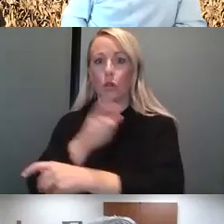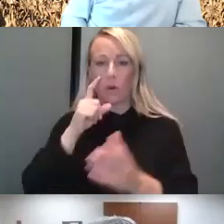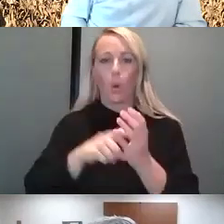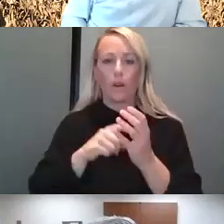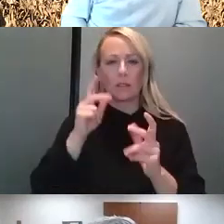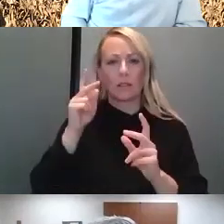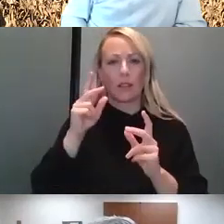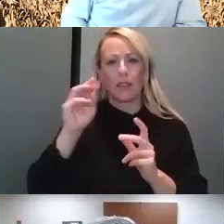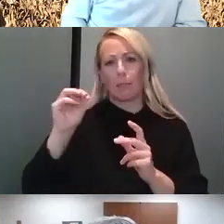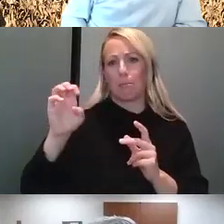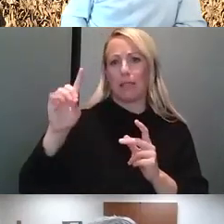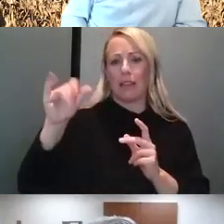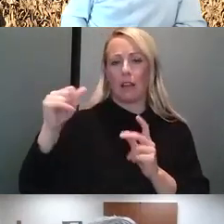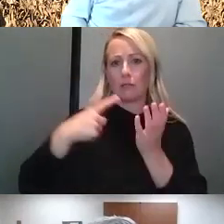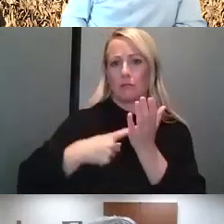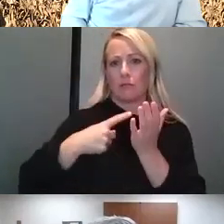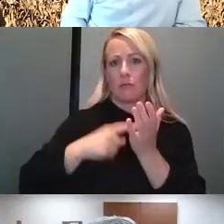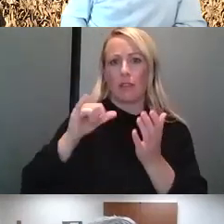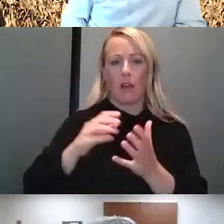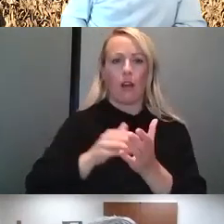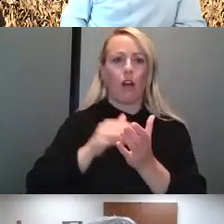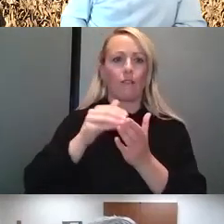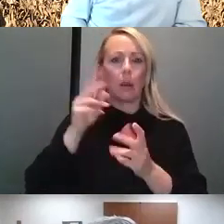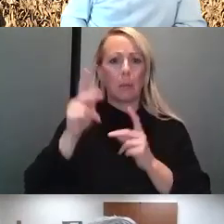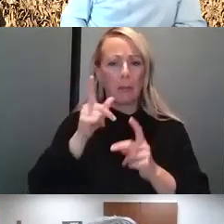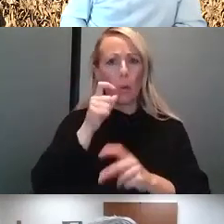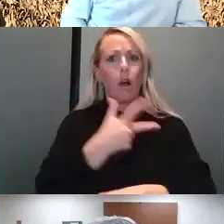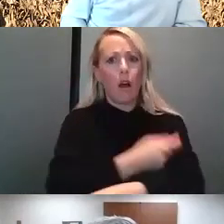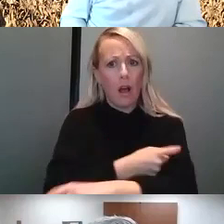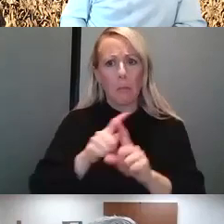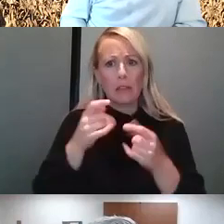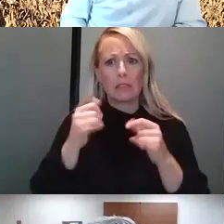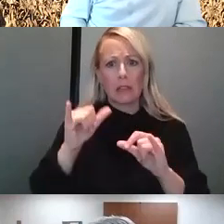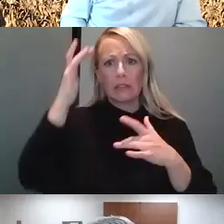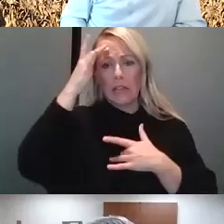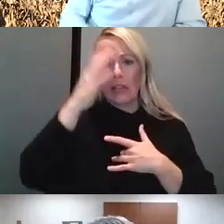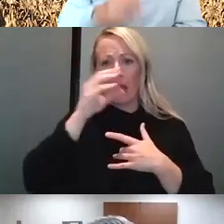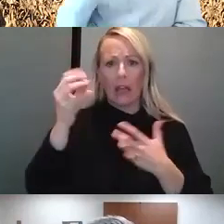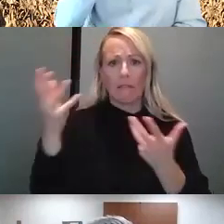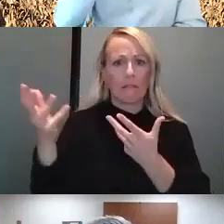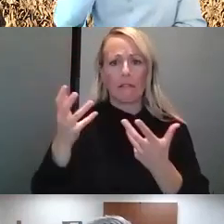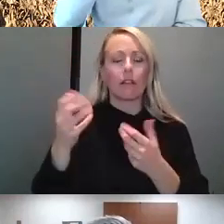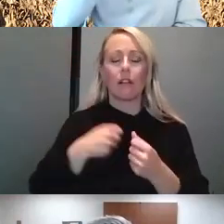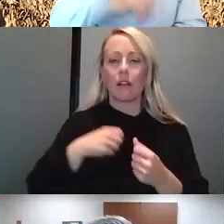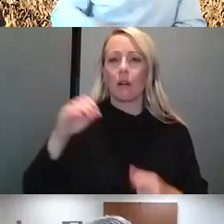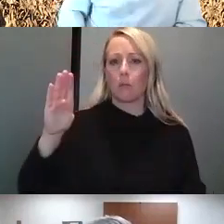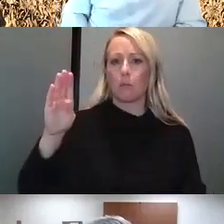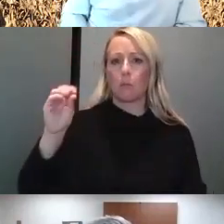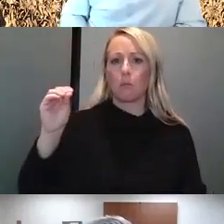with particular attention to people with compromised immune systems. Boosters will be recommended